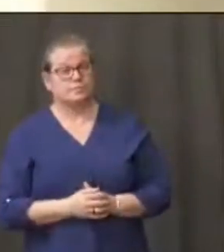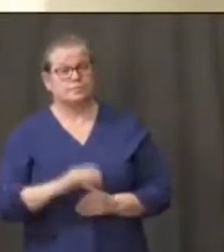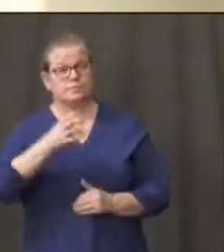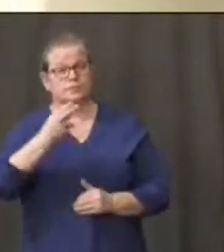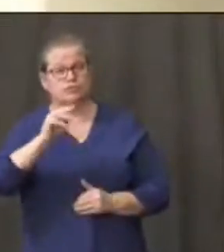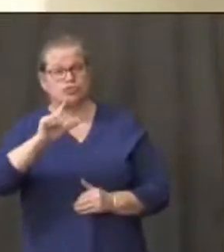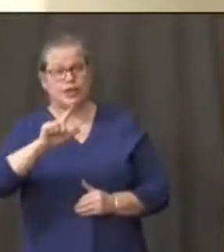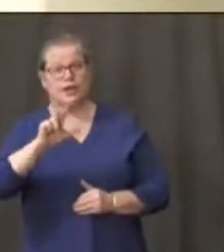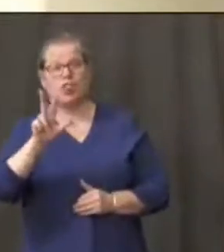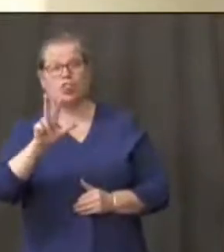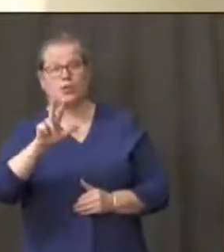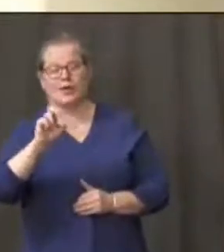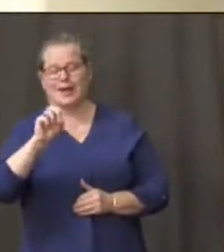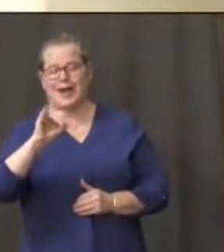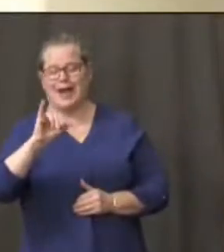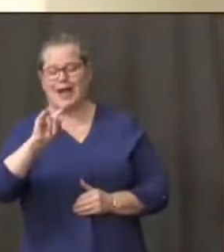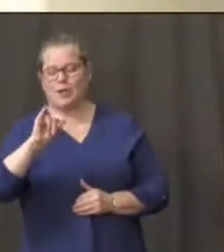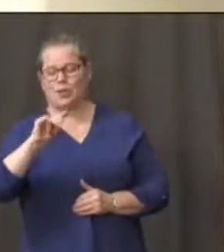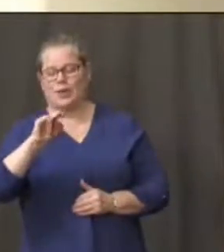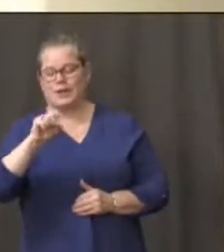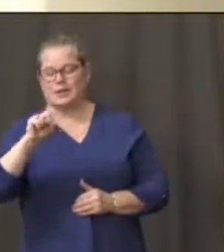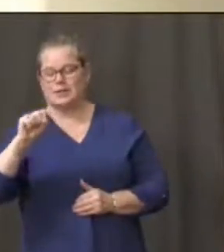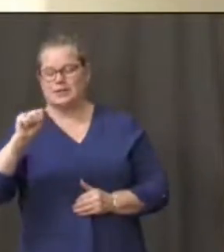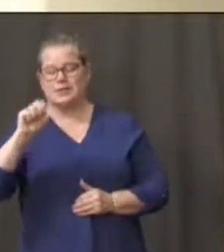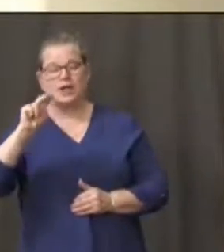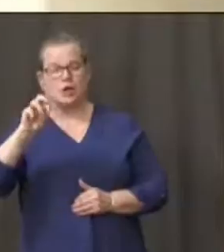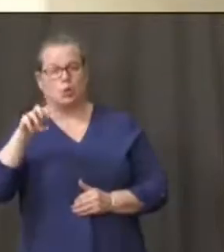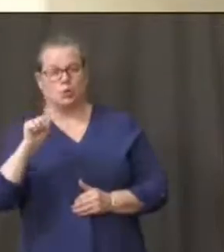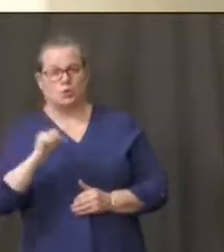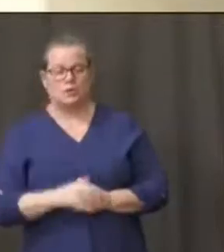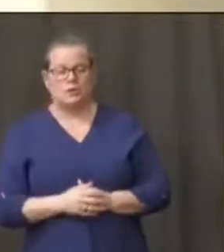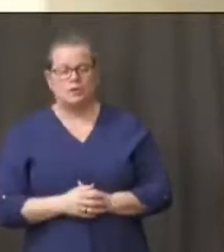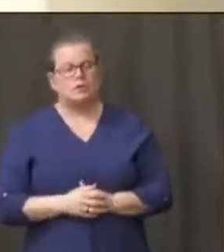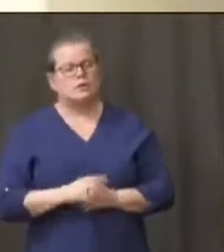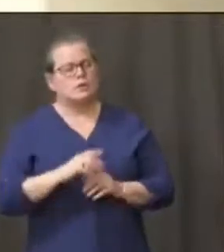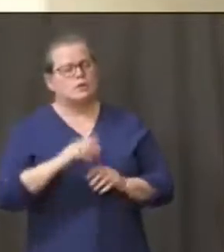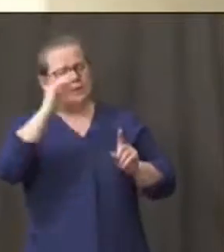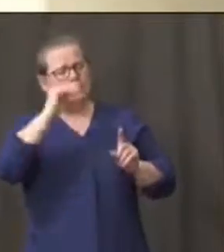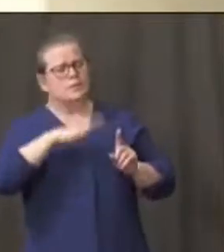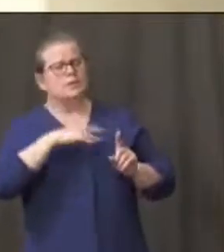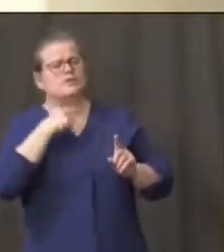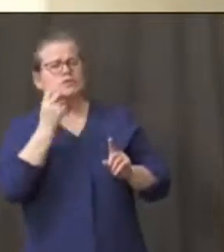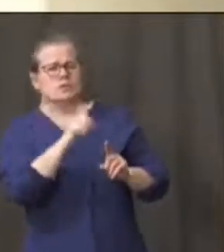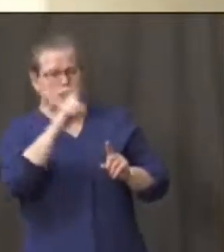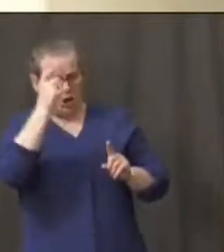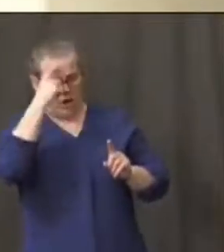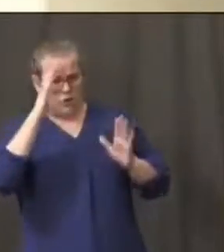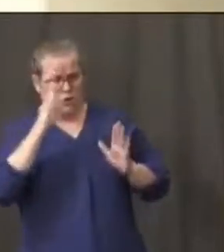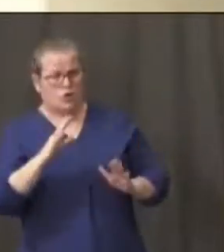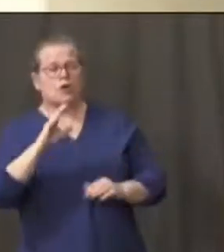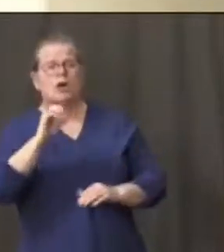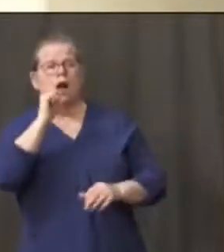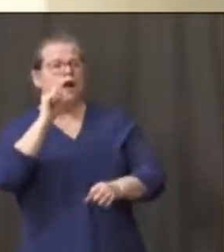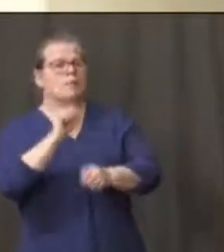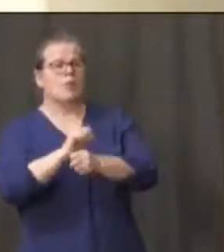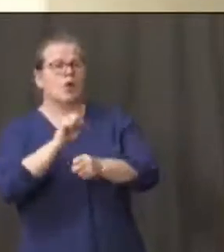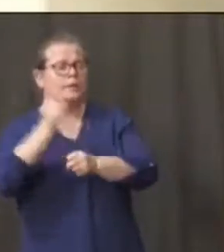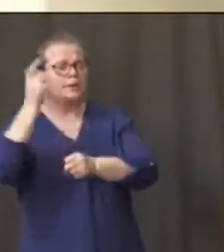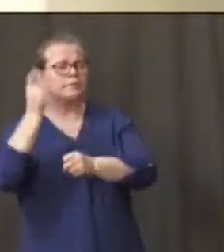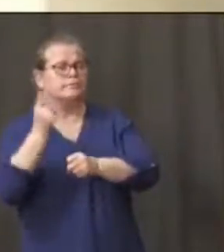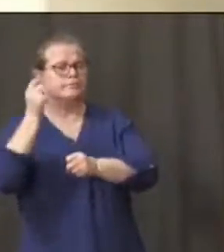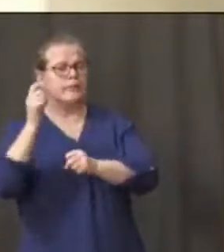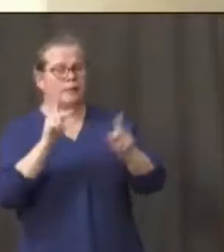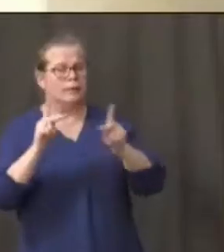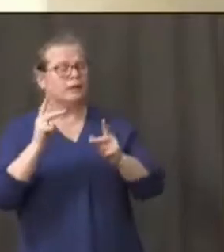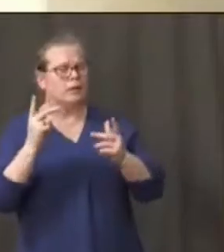eyewitness news uh yes governor i want to go back to unemployment we're still hearing from many who are wanting to know when they're going to get their checks and